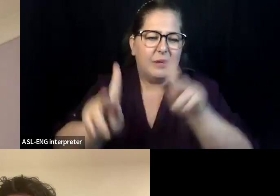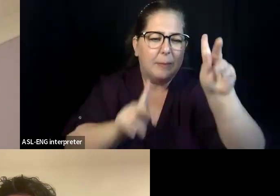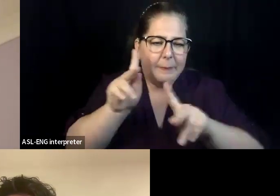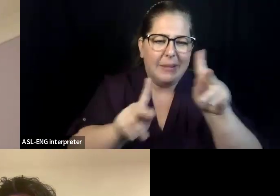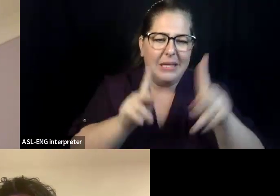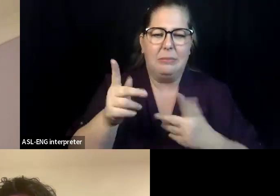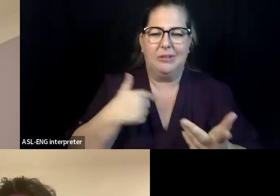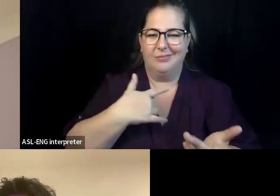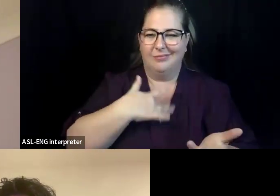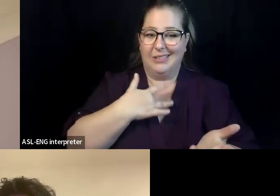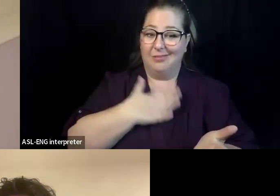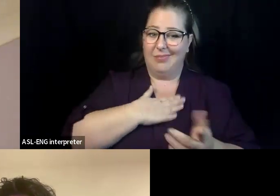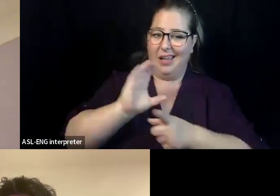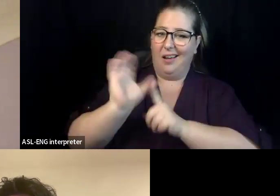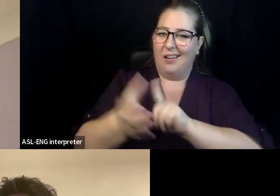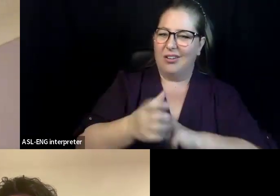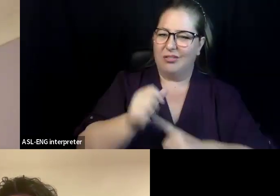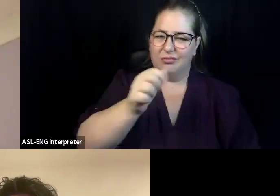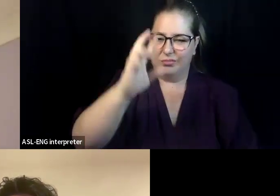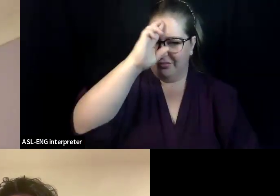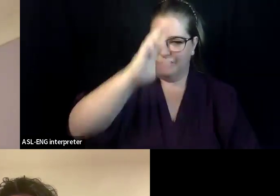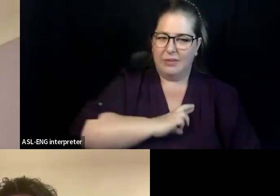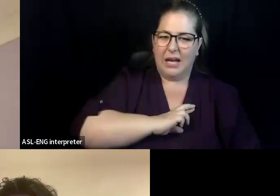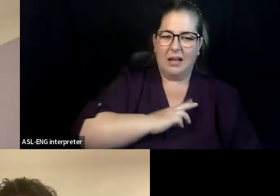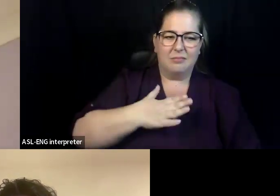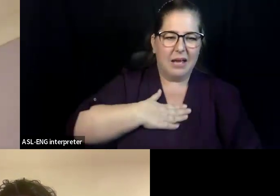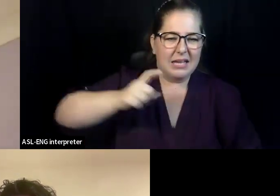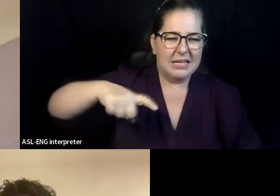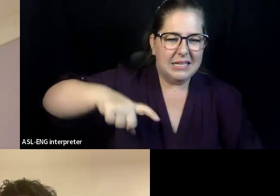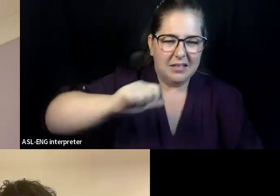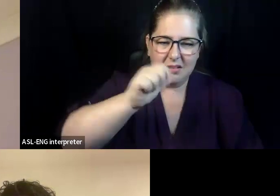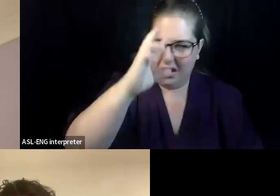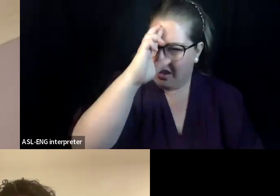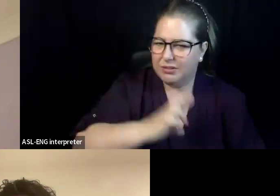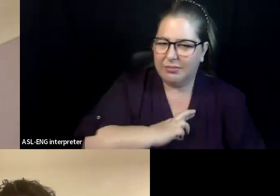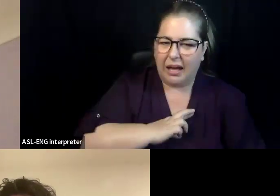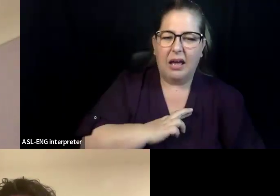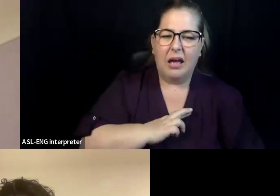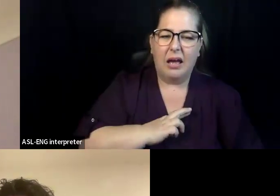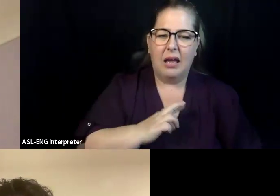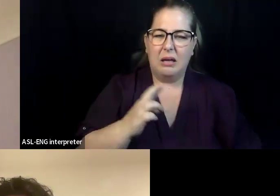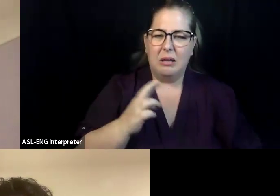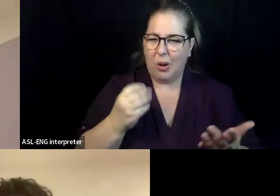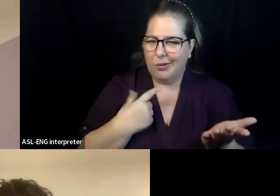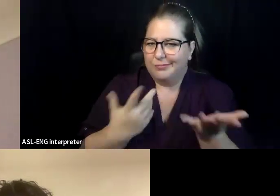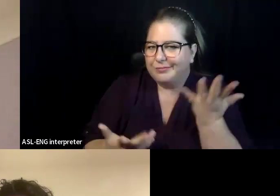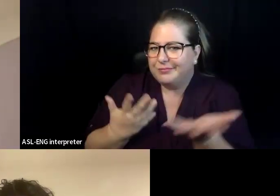respected. In the past, we've had those fights. So I'm wondering how much of that has been talked